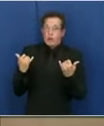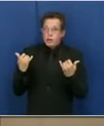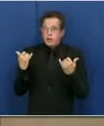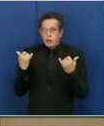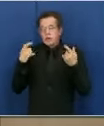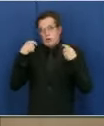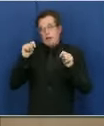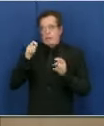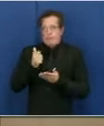way to come together as a community.